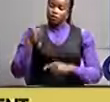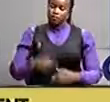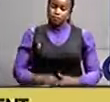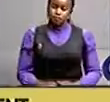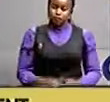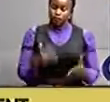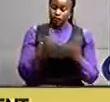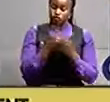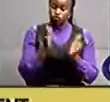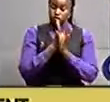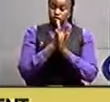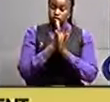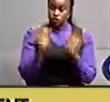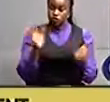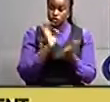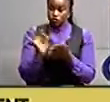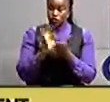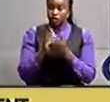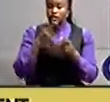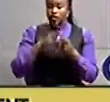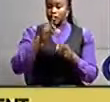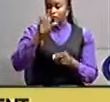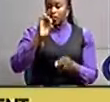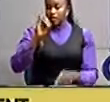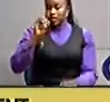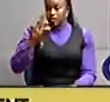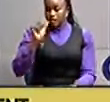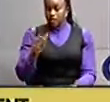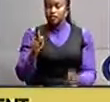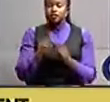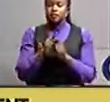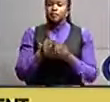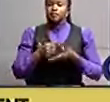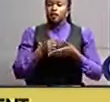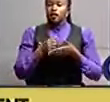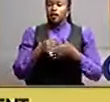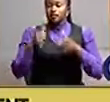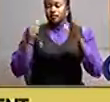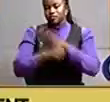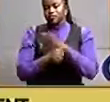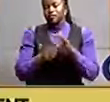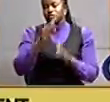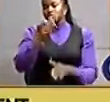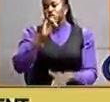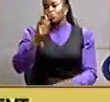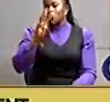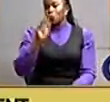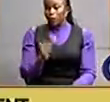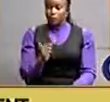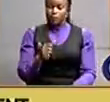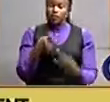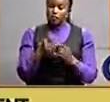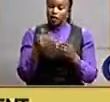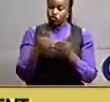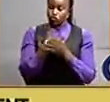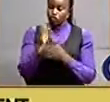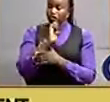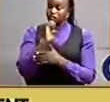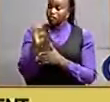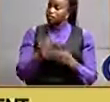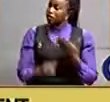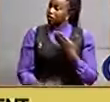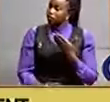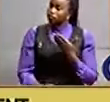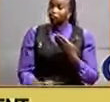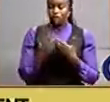secretary is leila mayanja and will be assisted by honest ziwa first up for the new executive that will